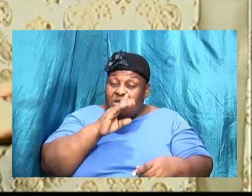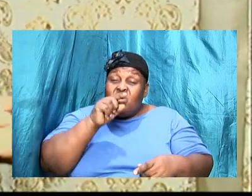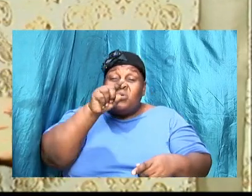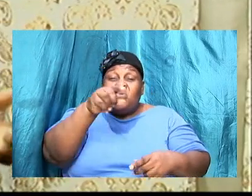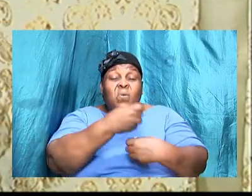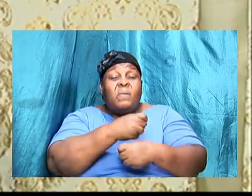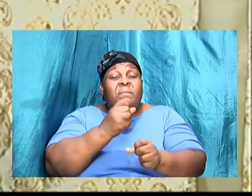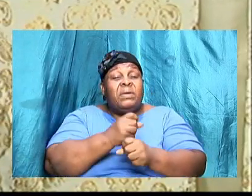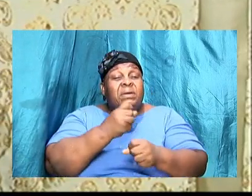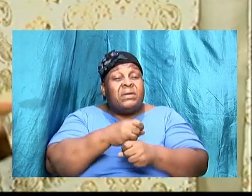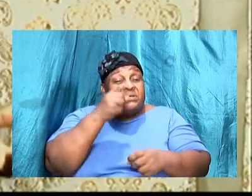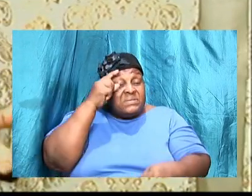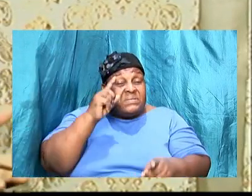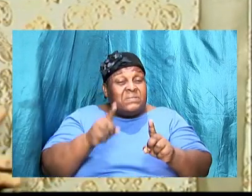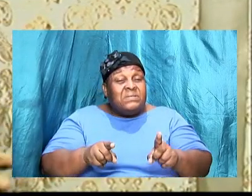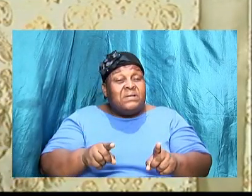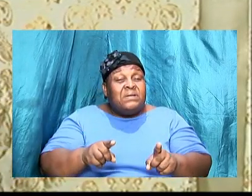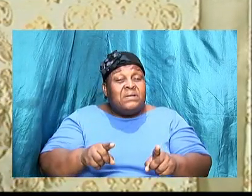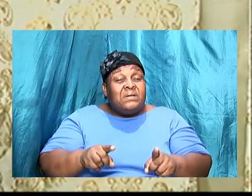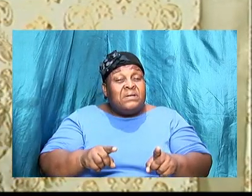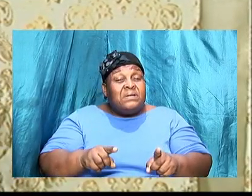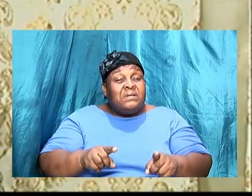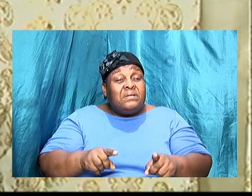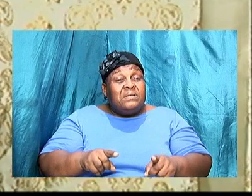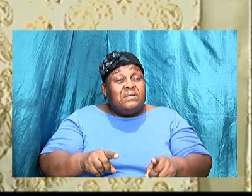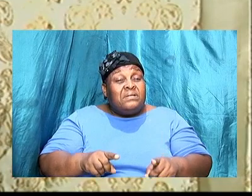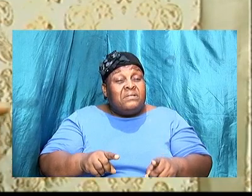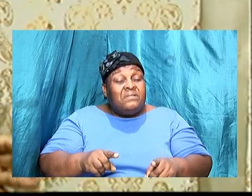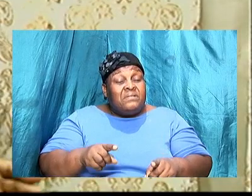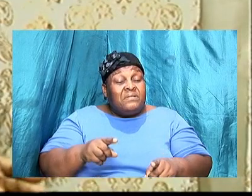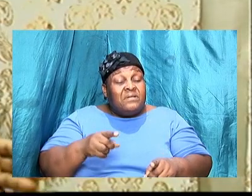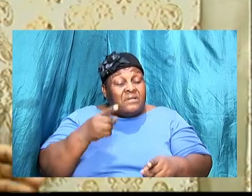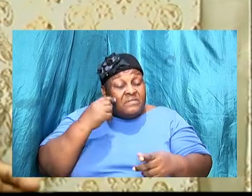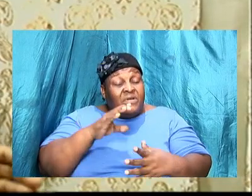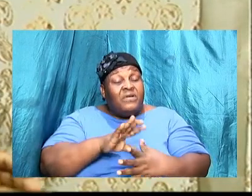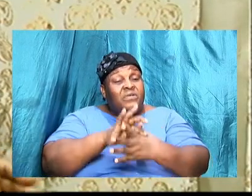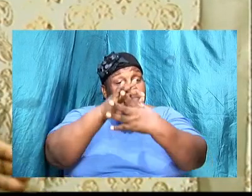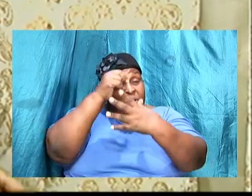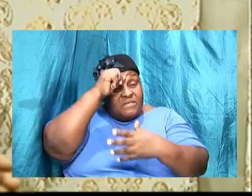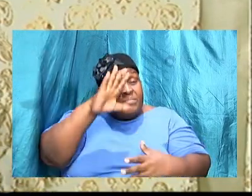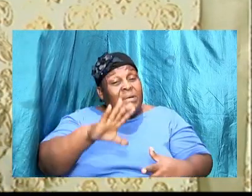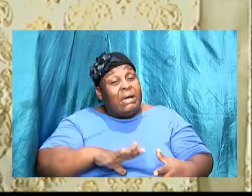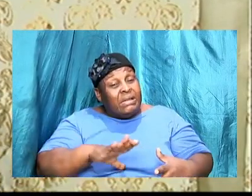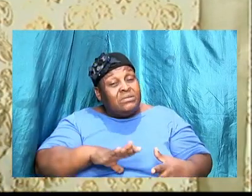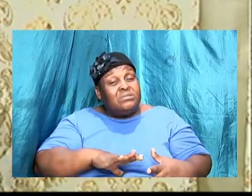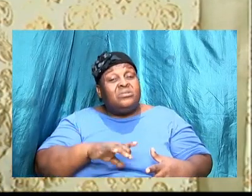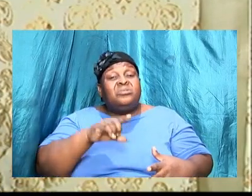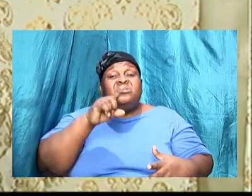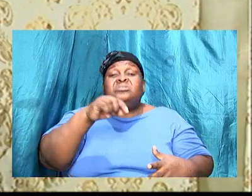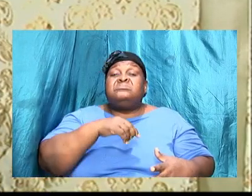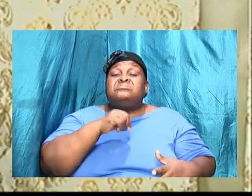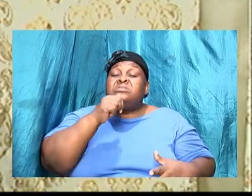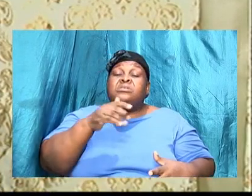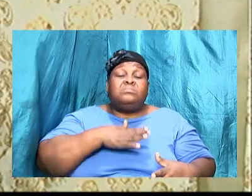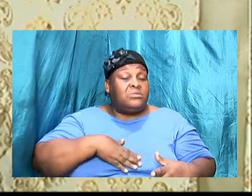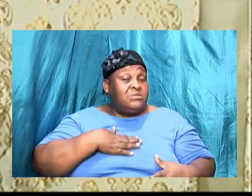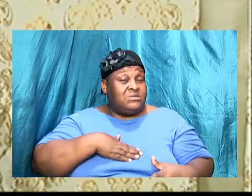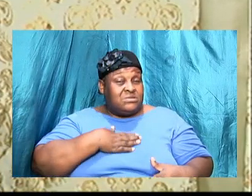a man after the will of man and God is not into that. If you make the decision after the will of man, you're not pleasing God.